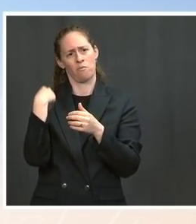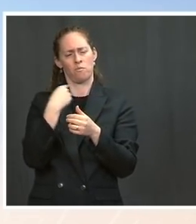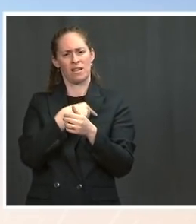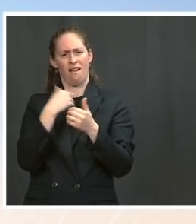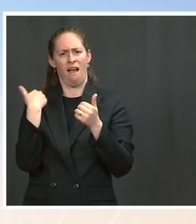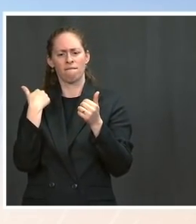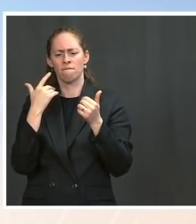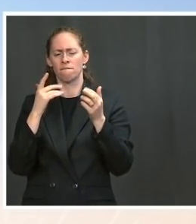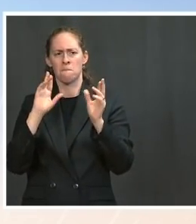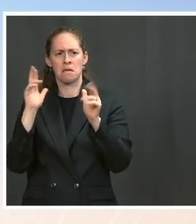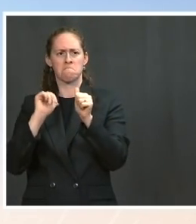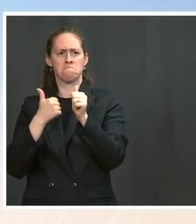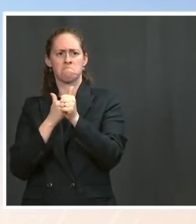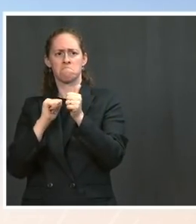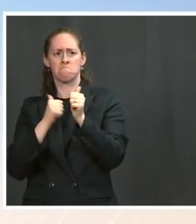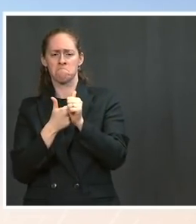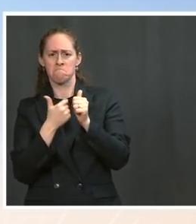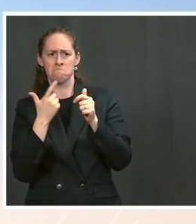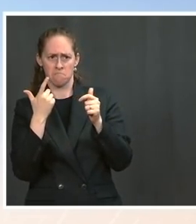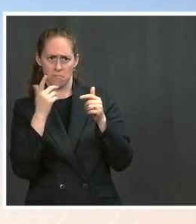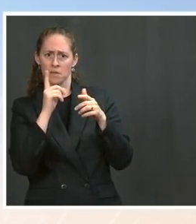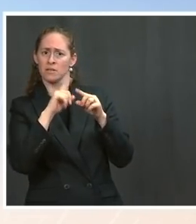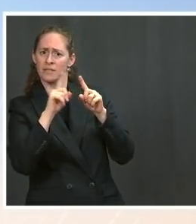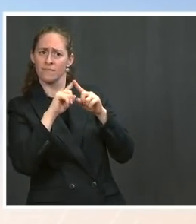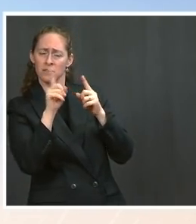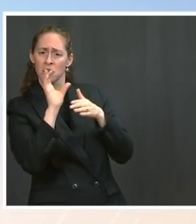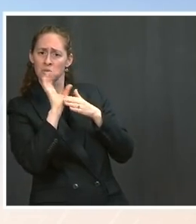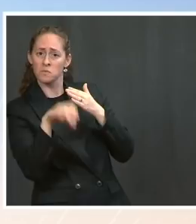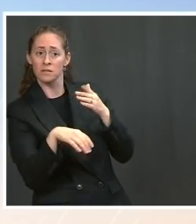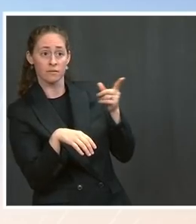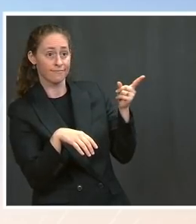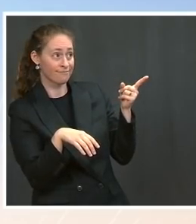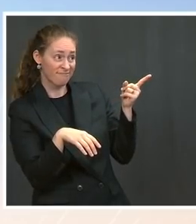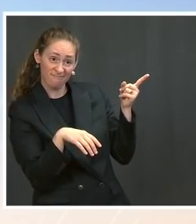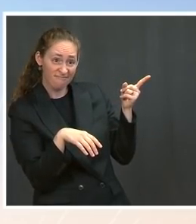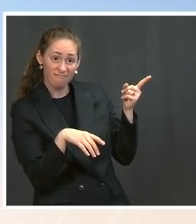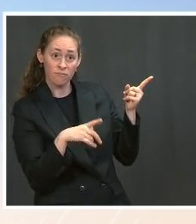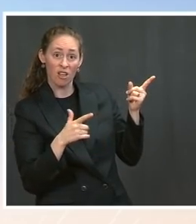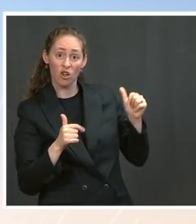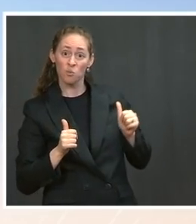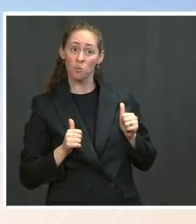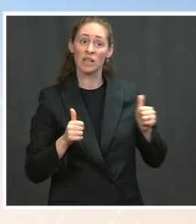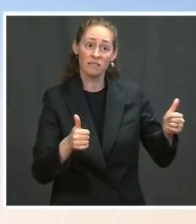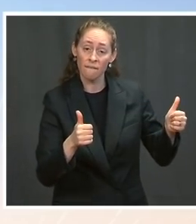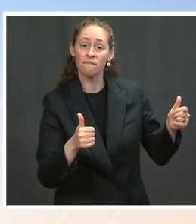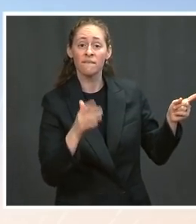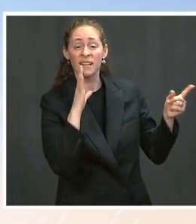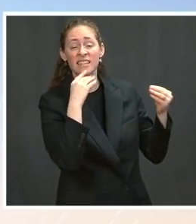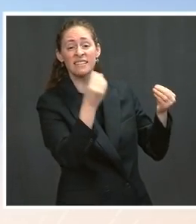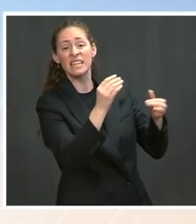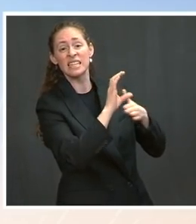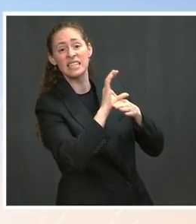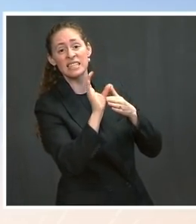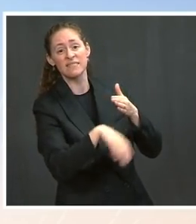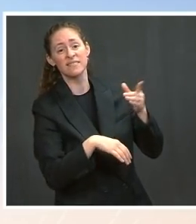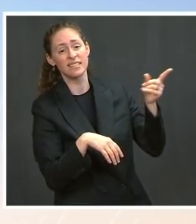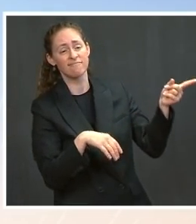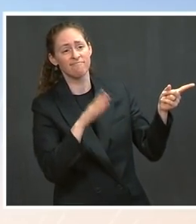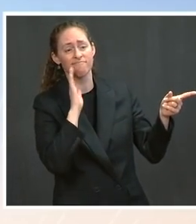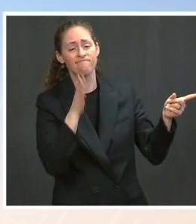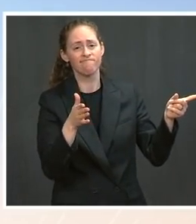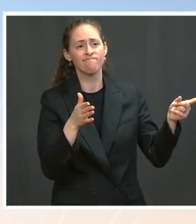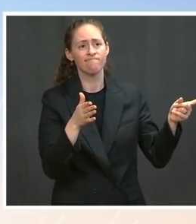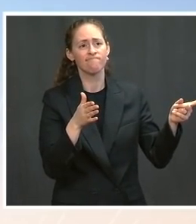in place consequences if their actions weren't. And that was certainly what Secretary of State Blinken was saying. And that is